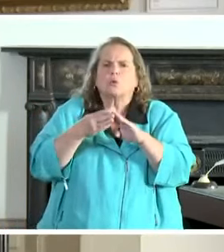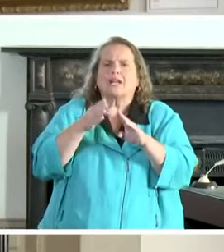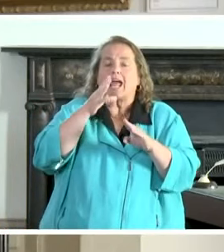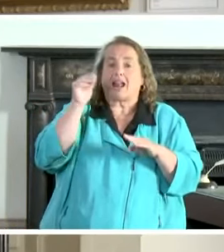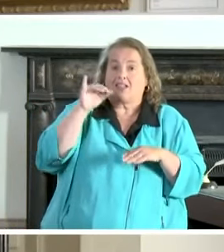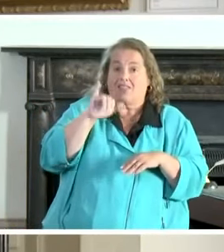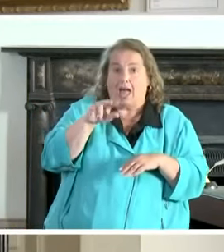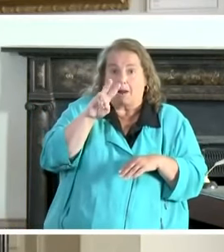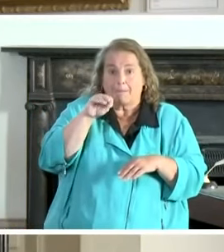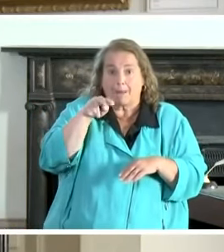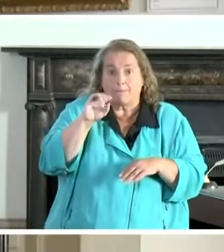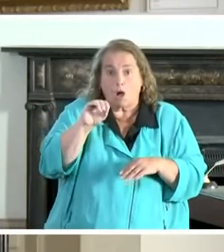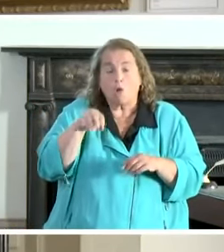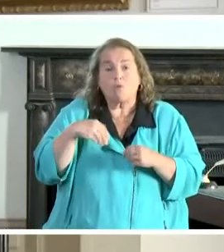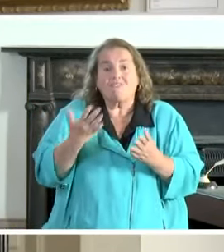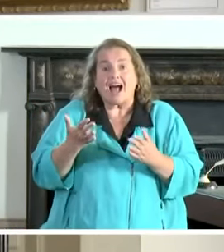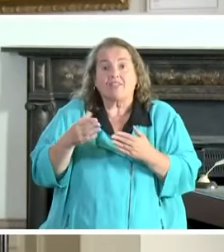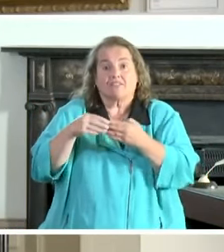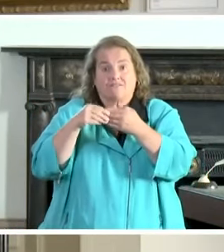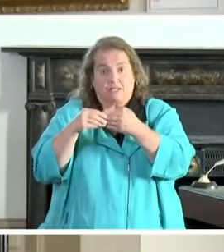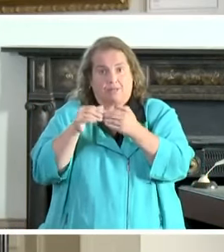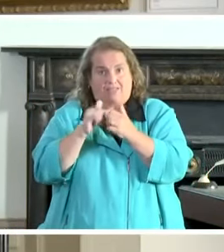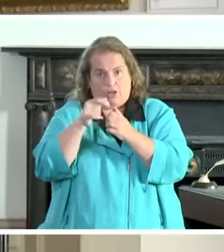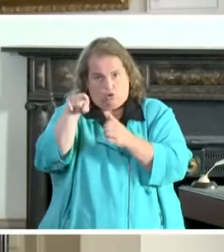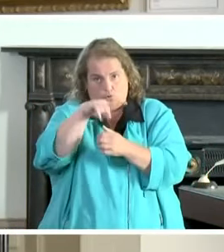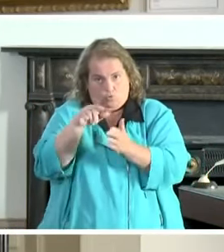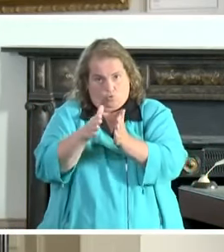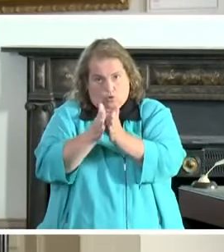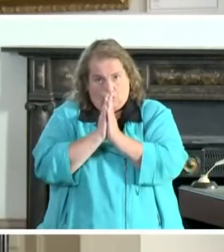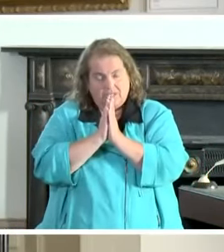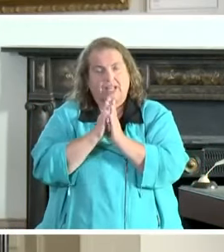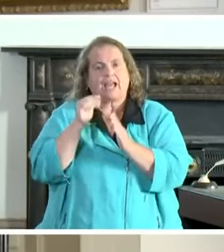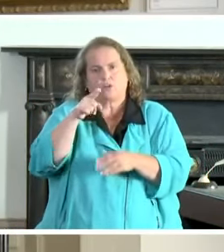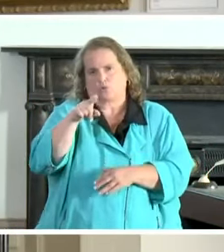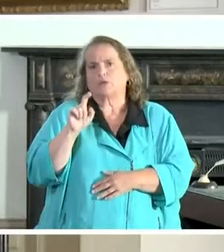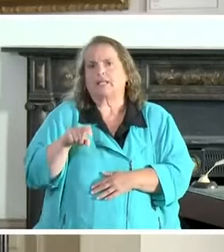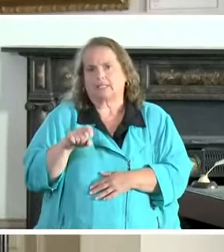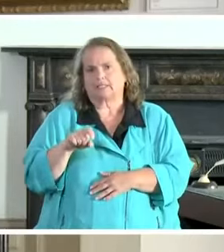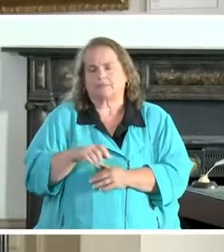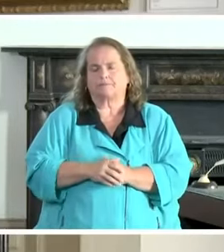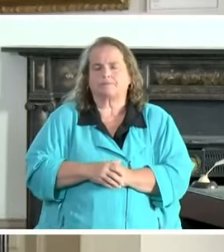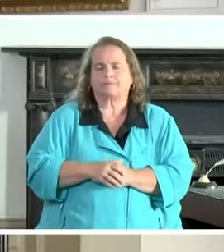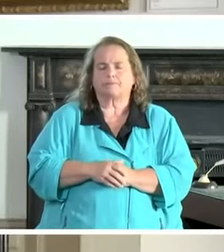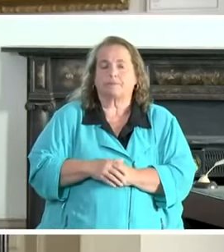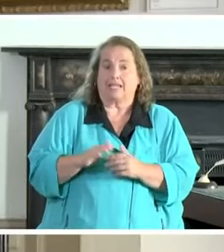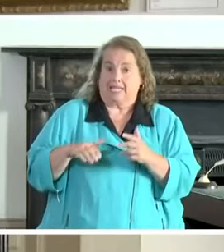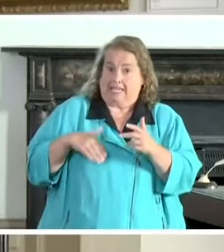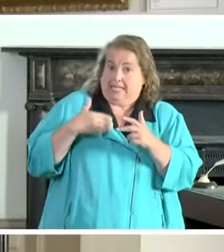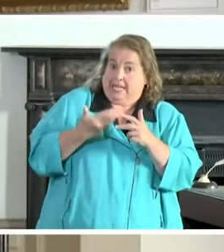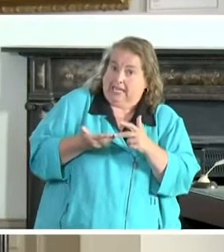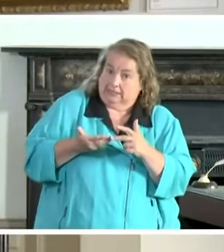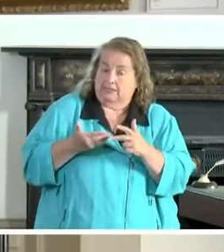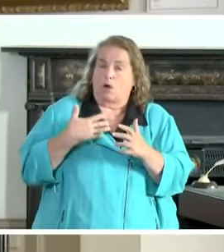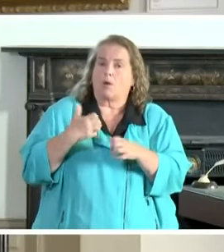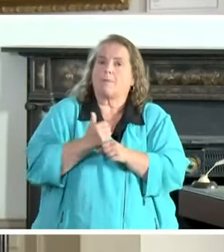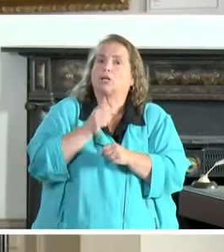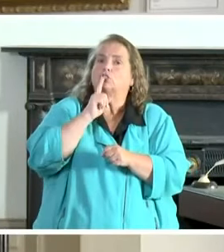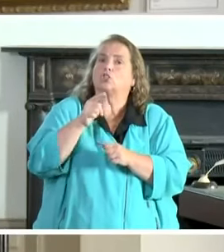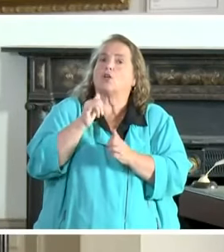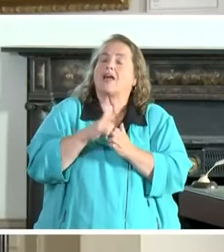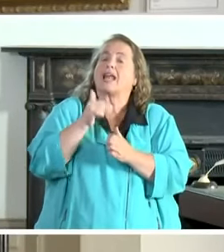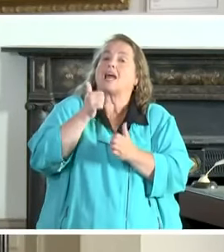memorandum provides the flexibility they requested and they need. Next, I want to make sure that every